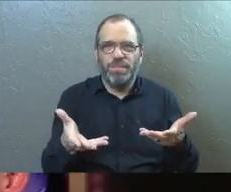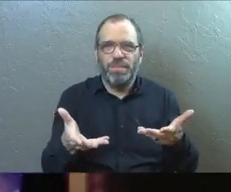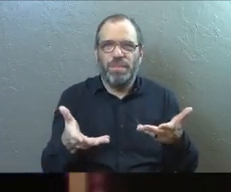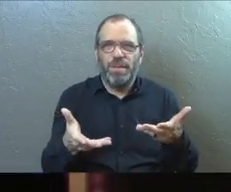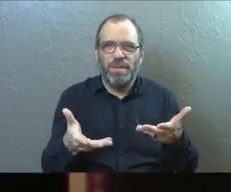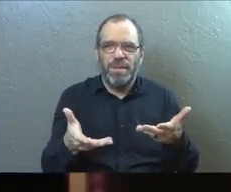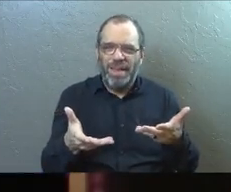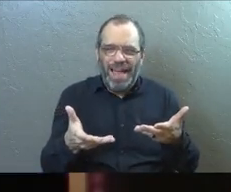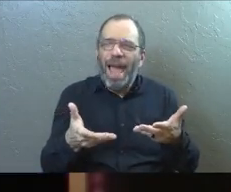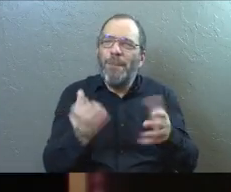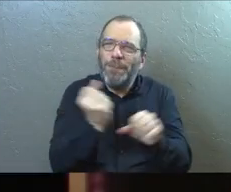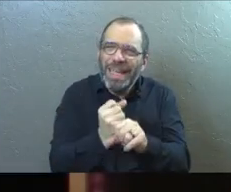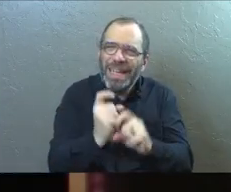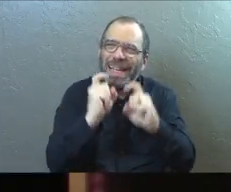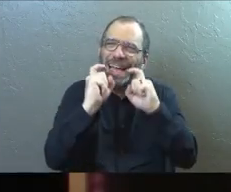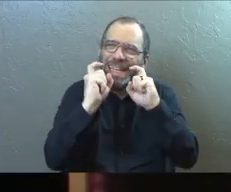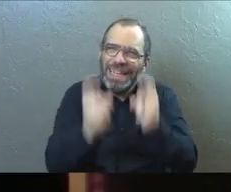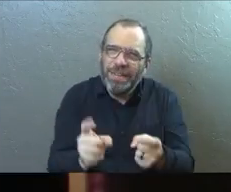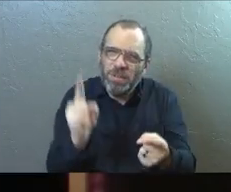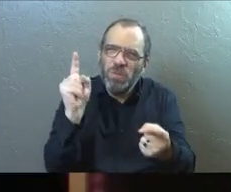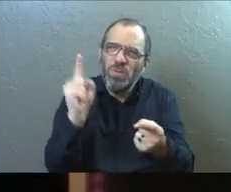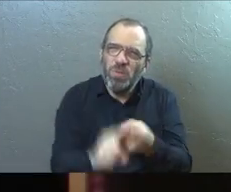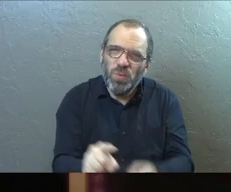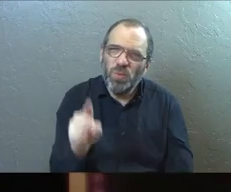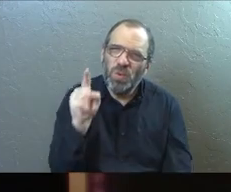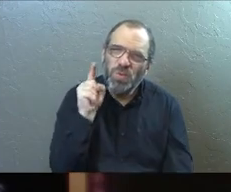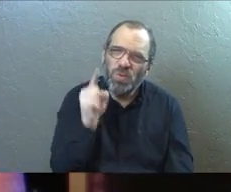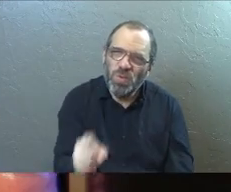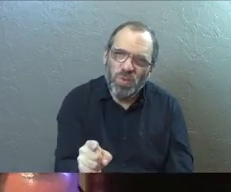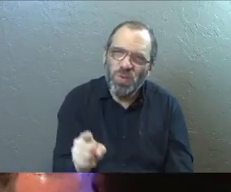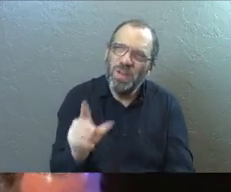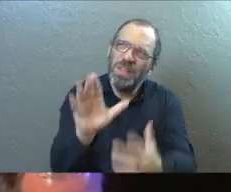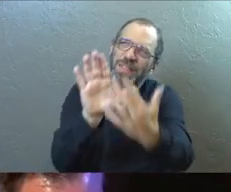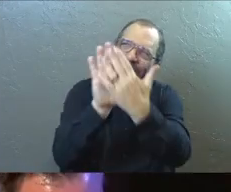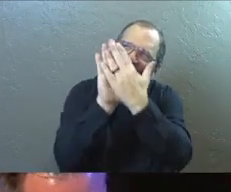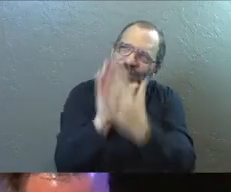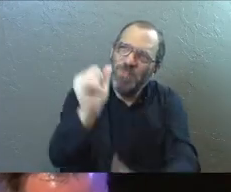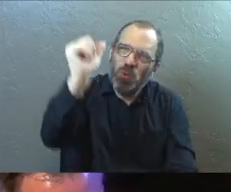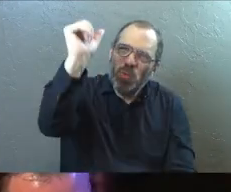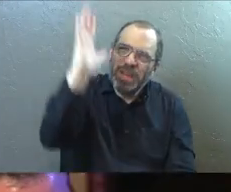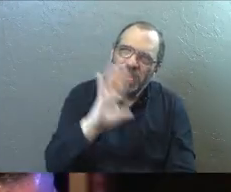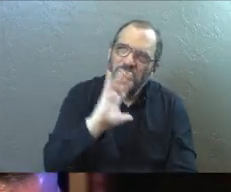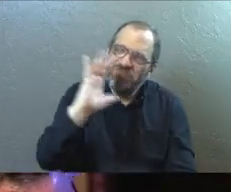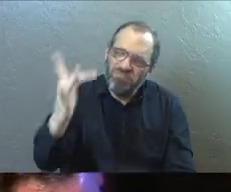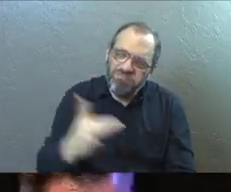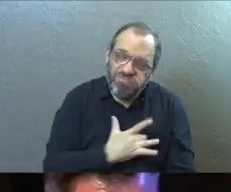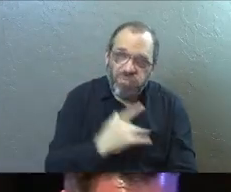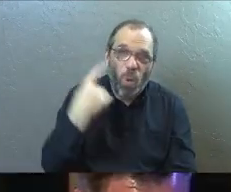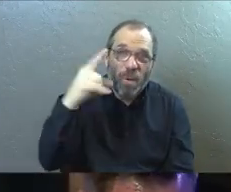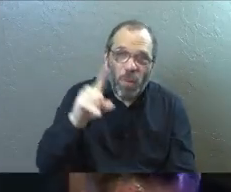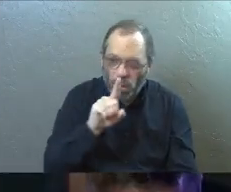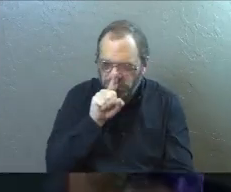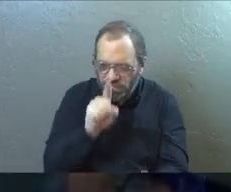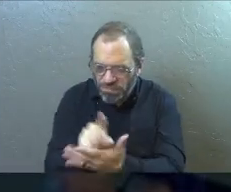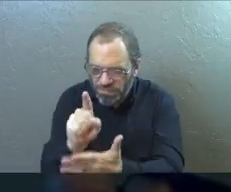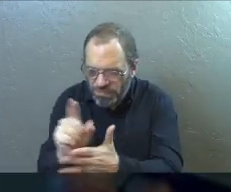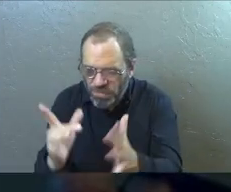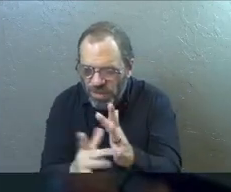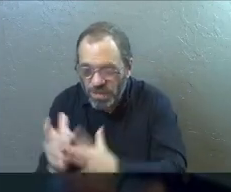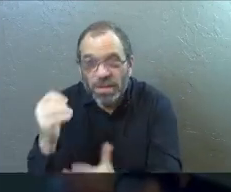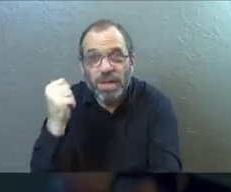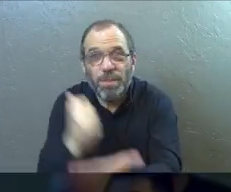God, give that to yourself. Just spend time in things that stir your affections for Jesus. Amen?